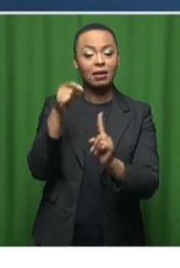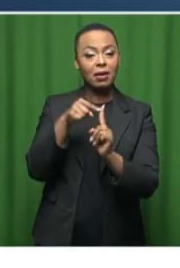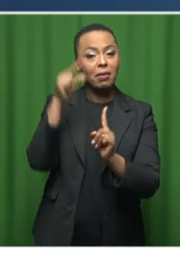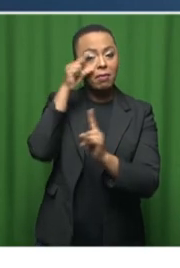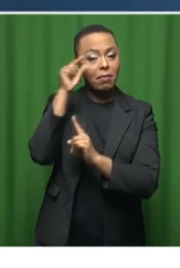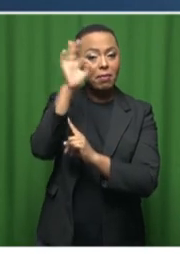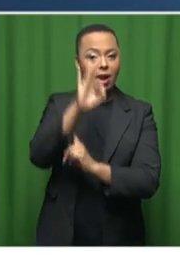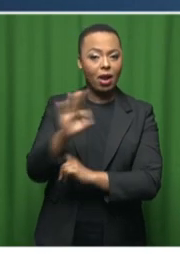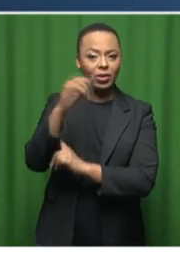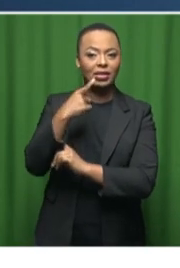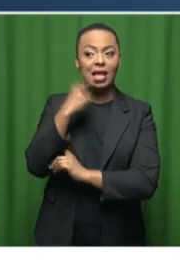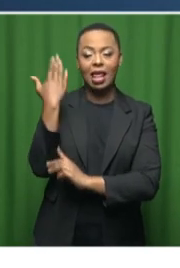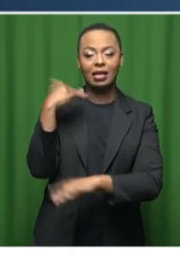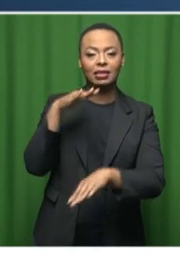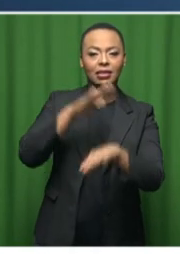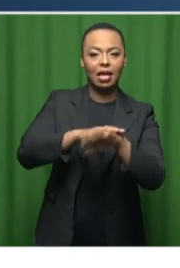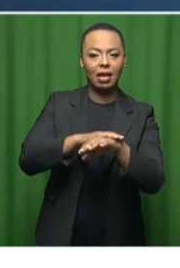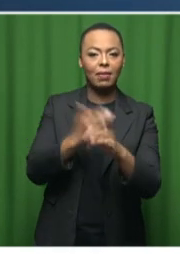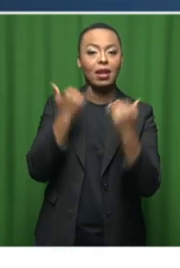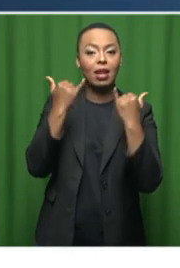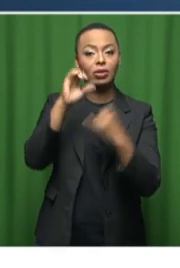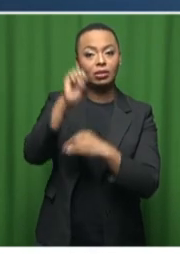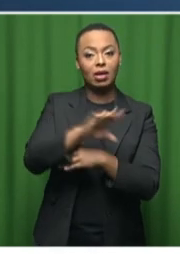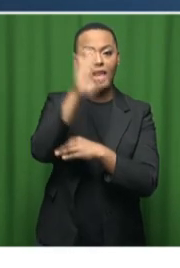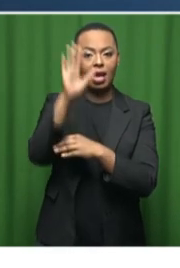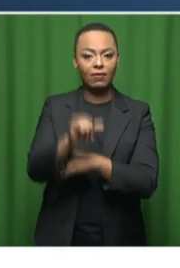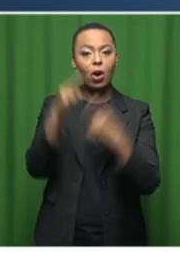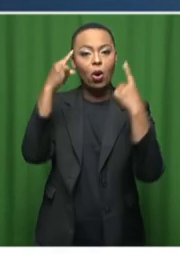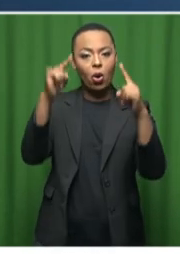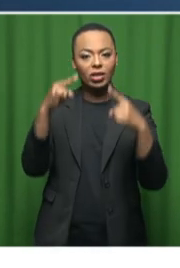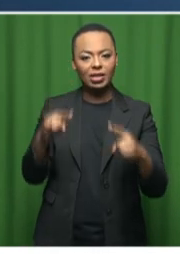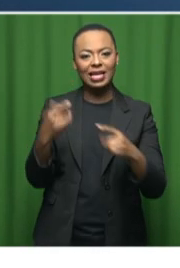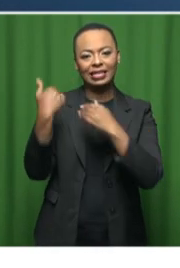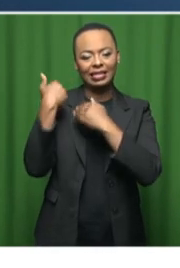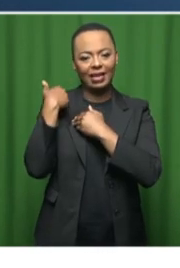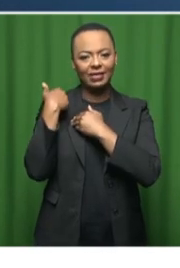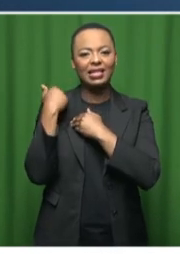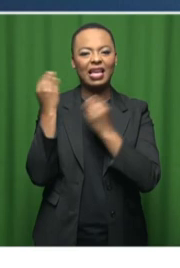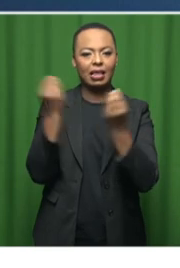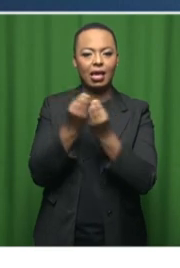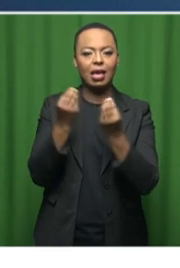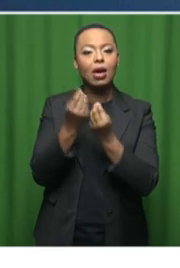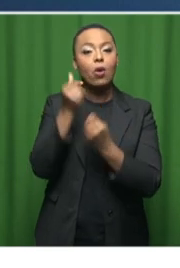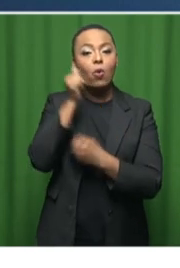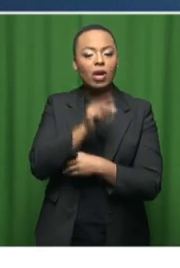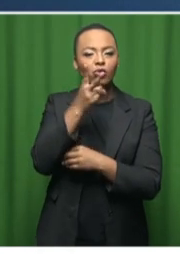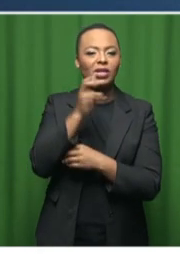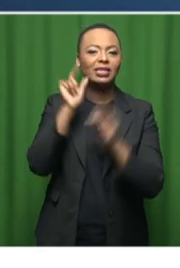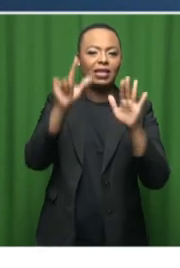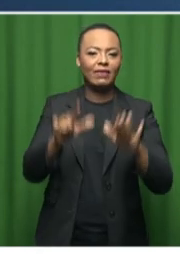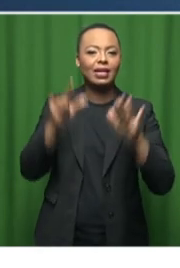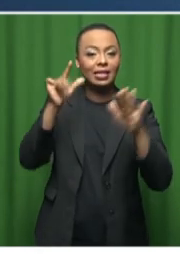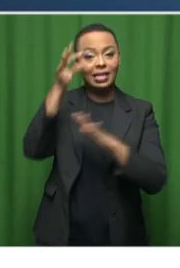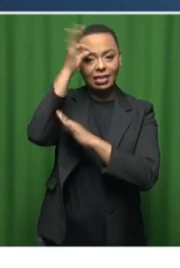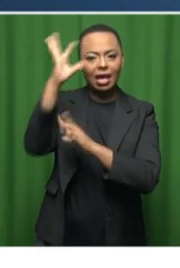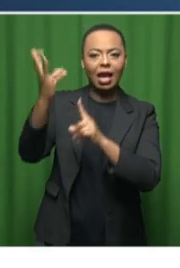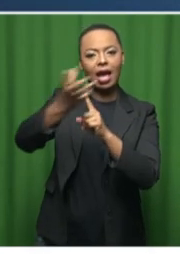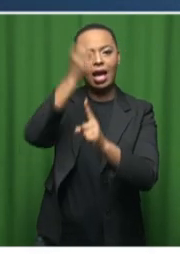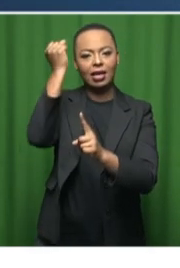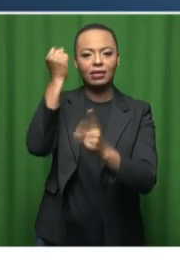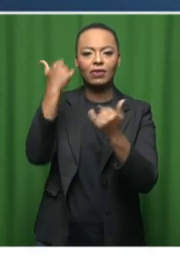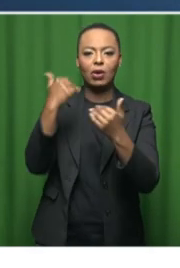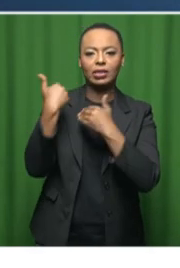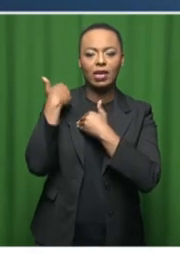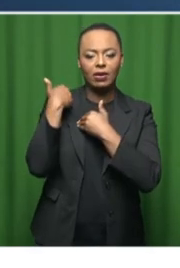says that the last time South Africa was audited on safety was in 2017, and that the state achieved a safety compliance